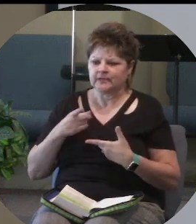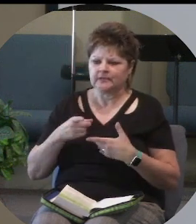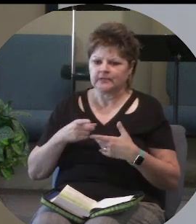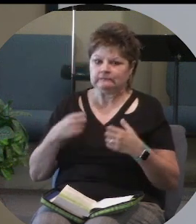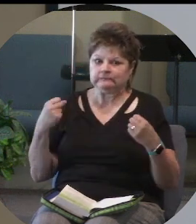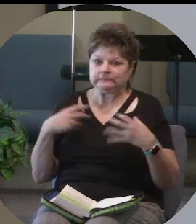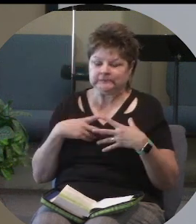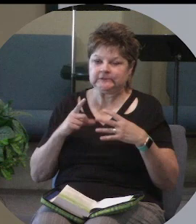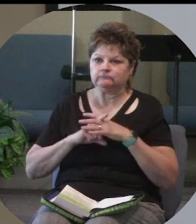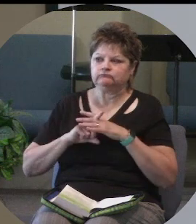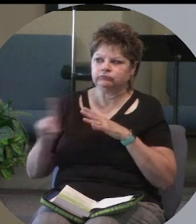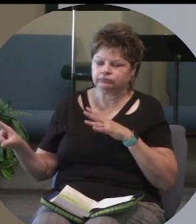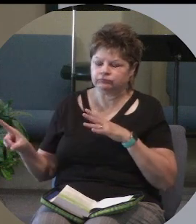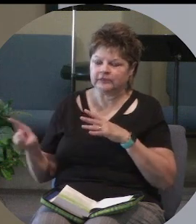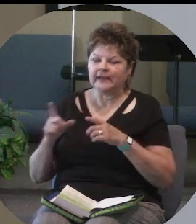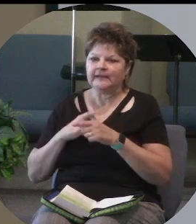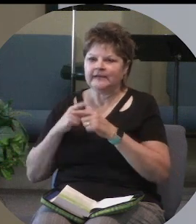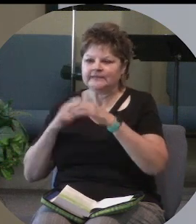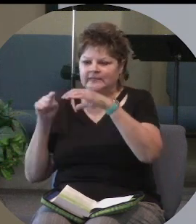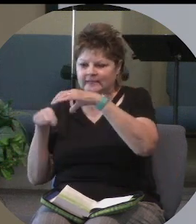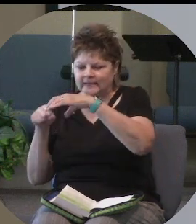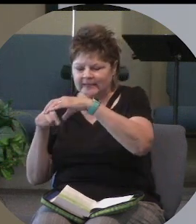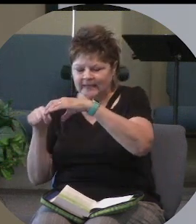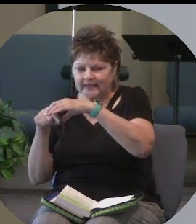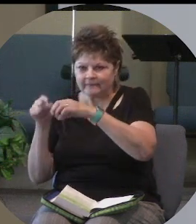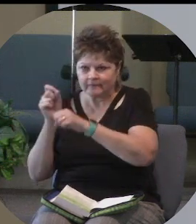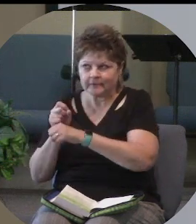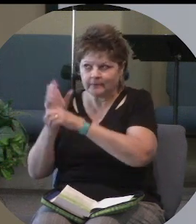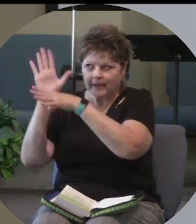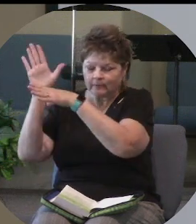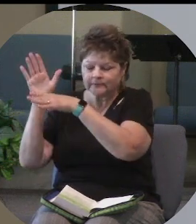And he ends up in a cave on Mount Sinai and